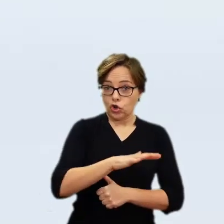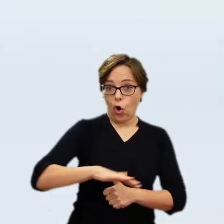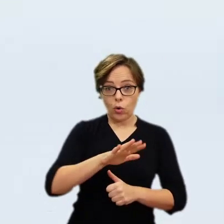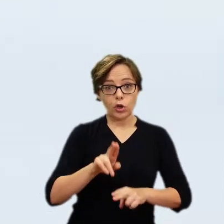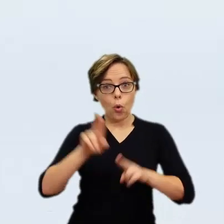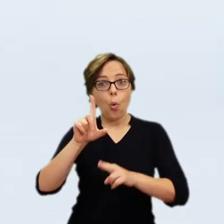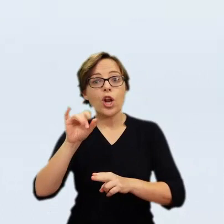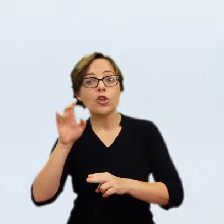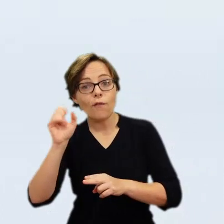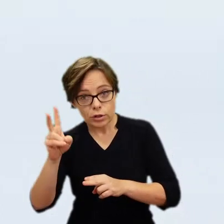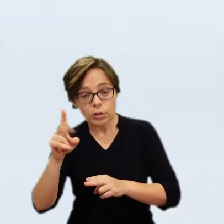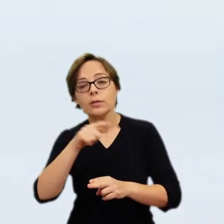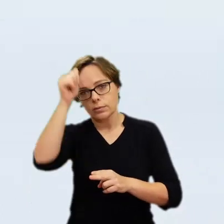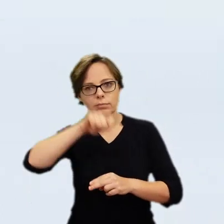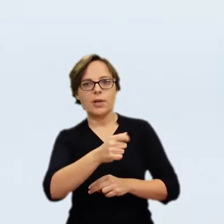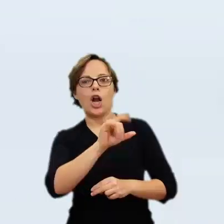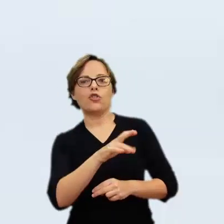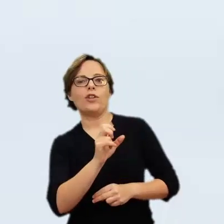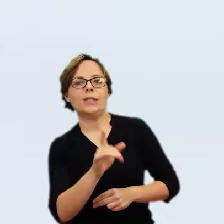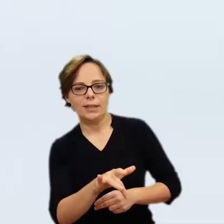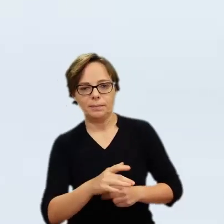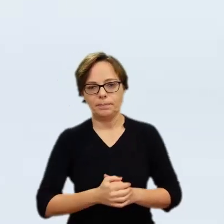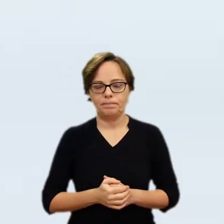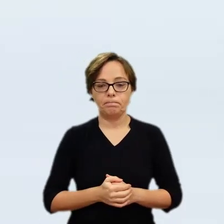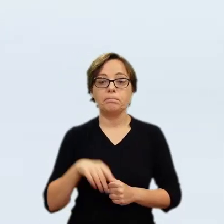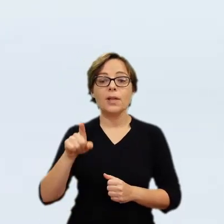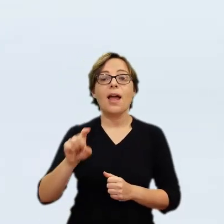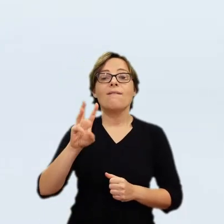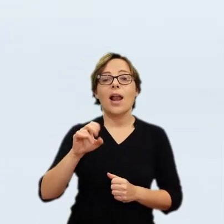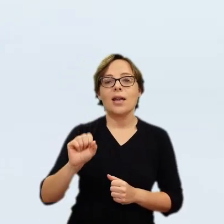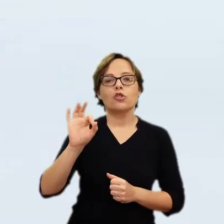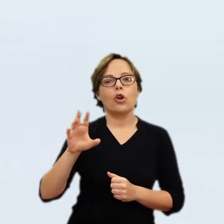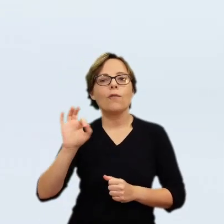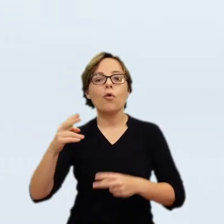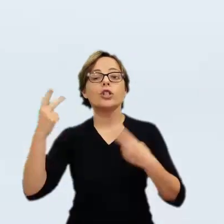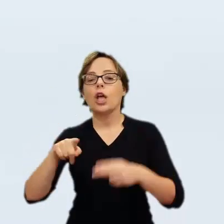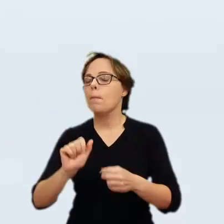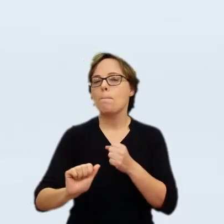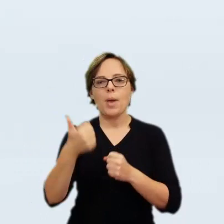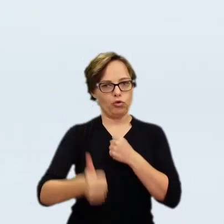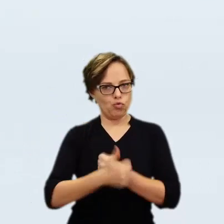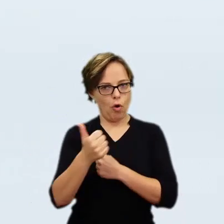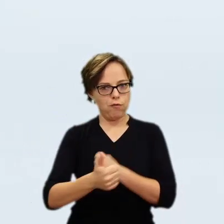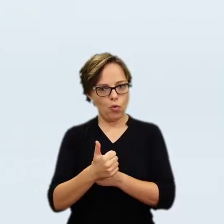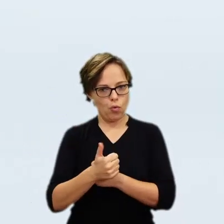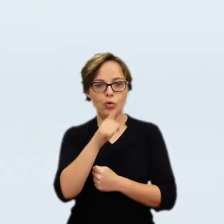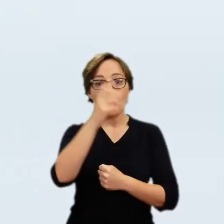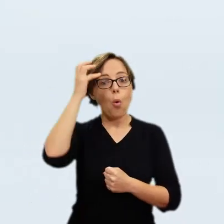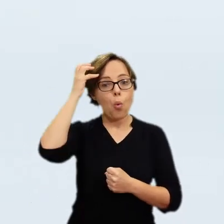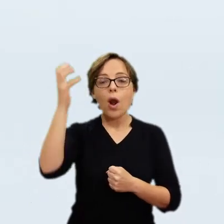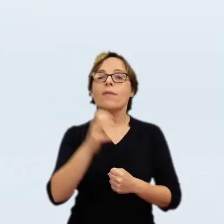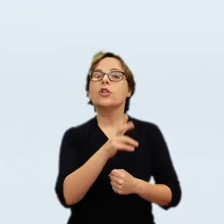art historian Gisław Zygulski demonstrate that most of what the rider is wearing can indeed be considered Polish.